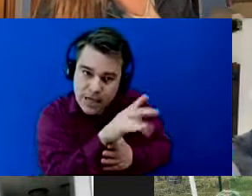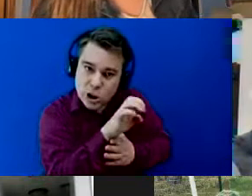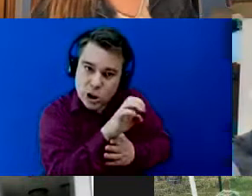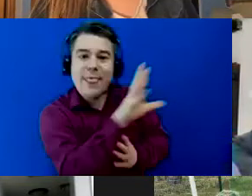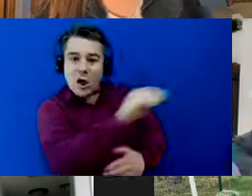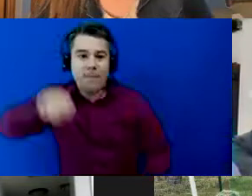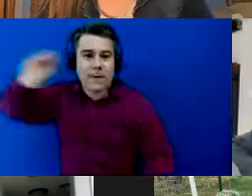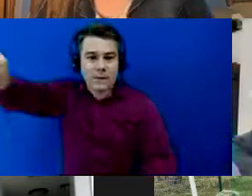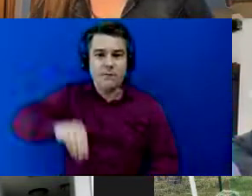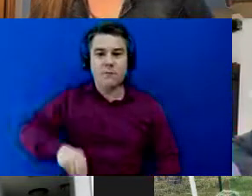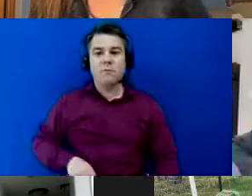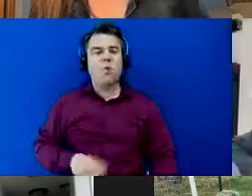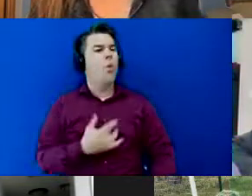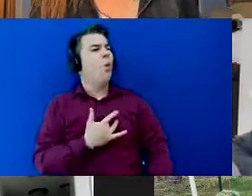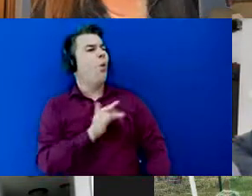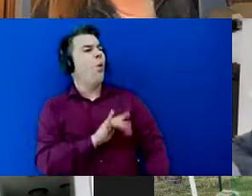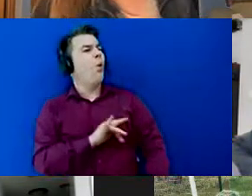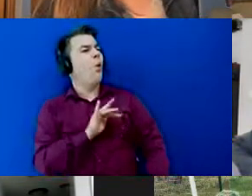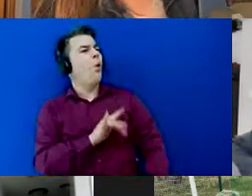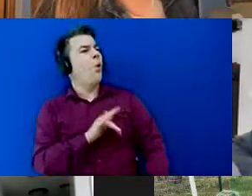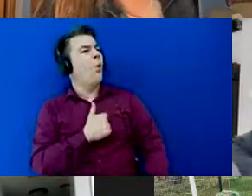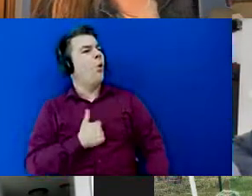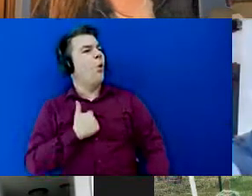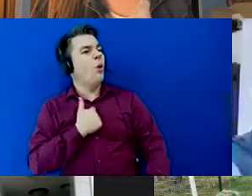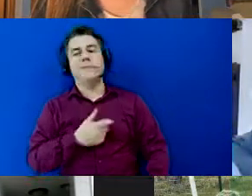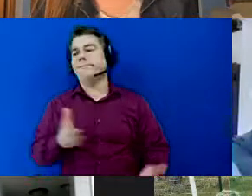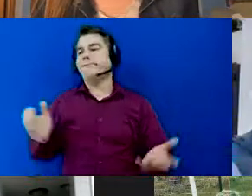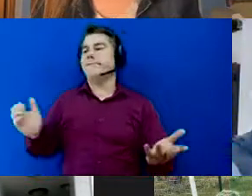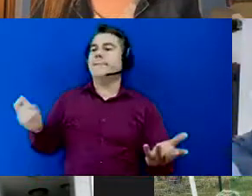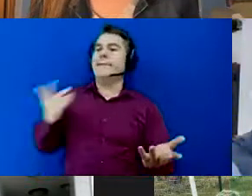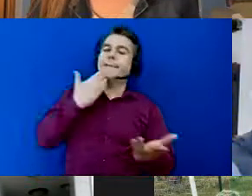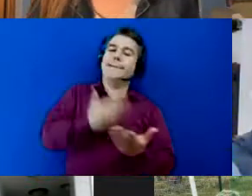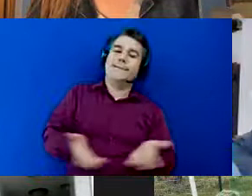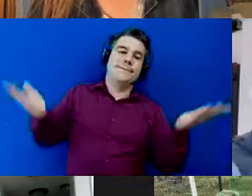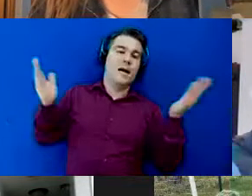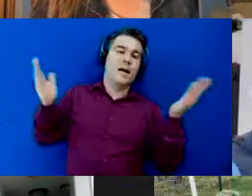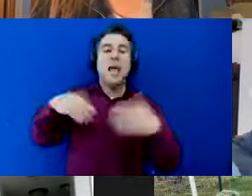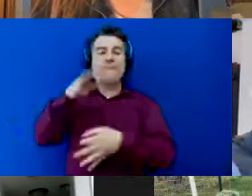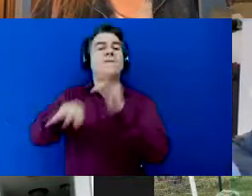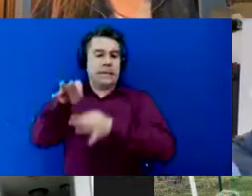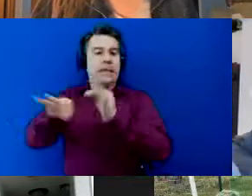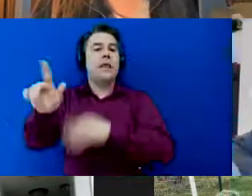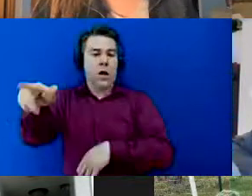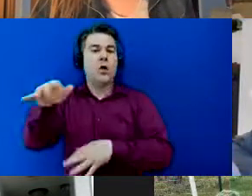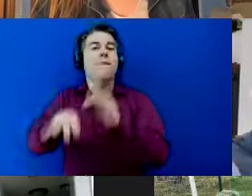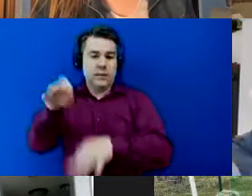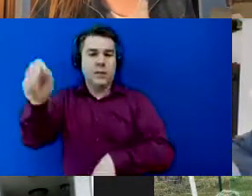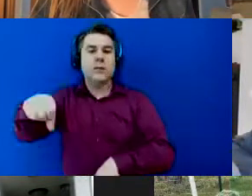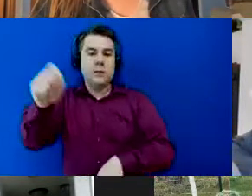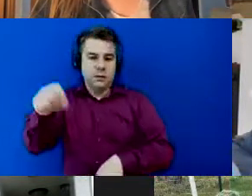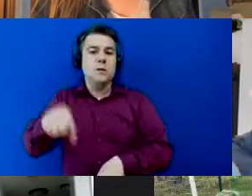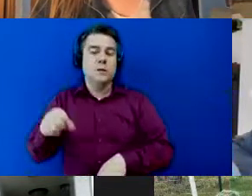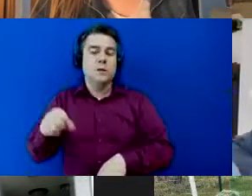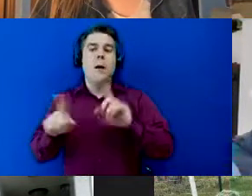poor thing i know that's and it's all good it got straight it got straightened out it's totally fine just it was a learning